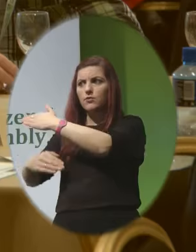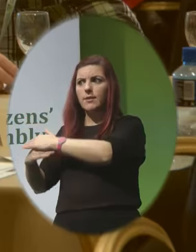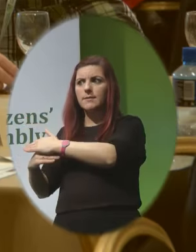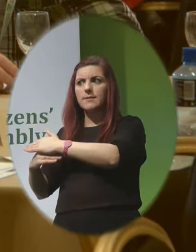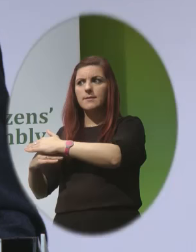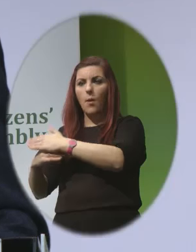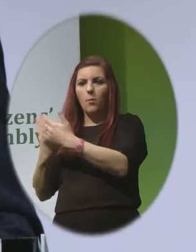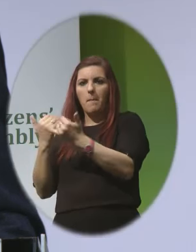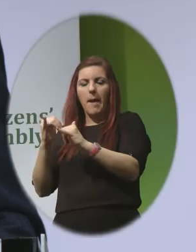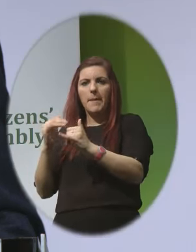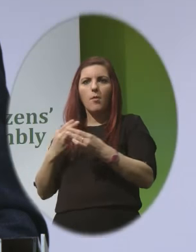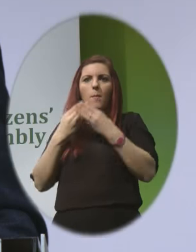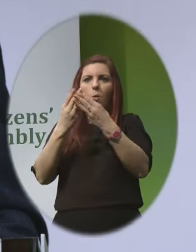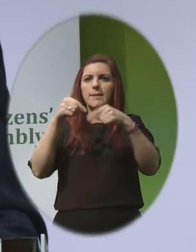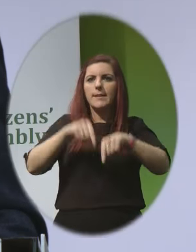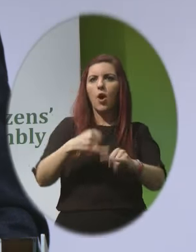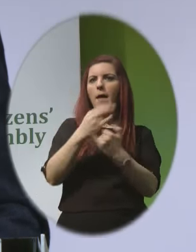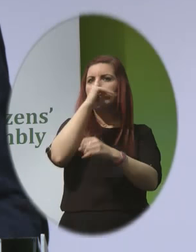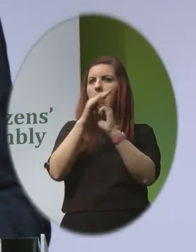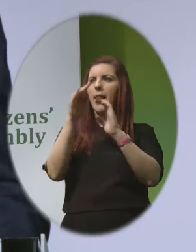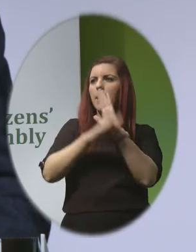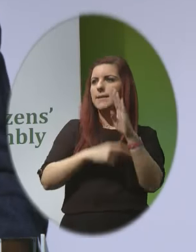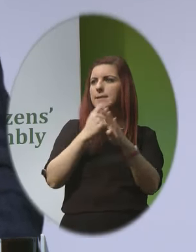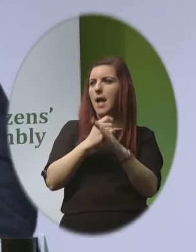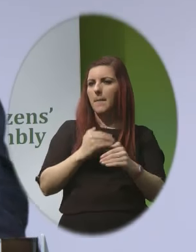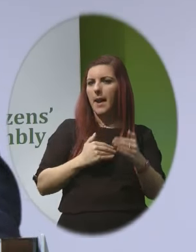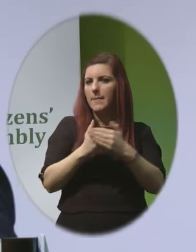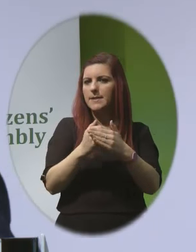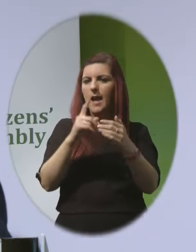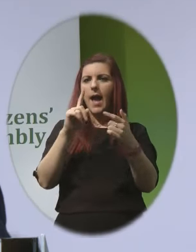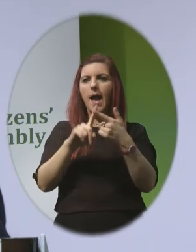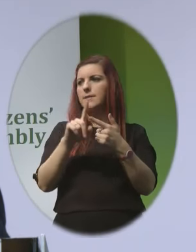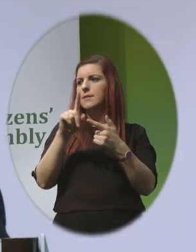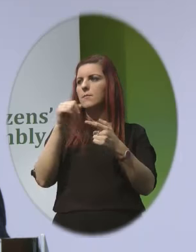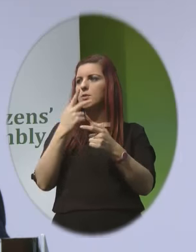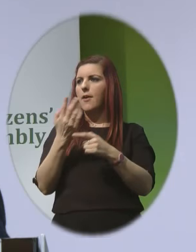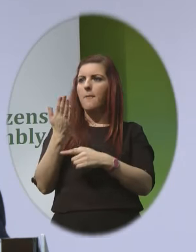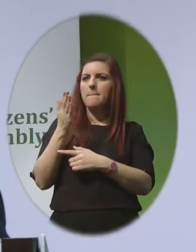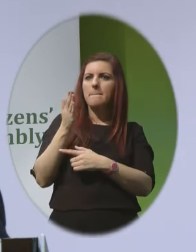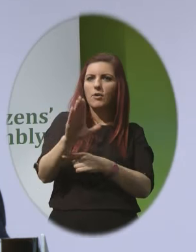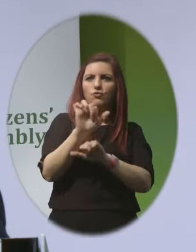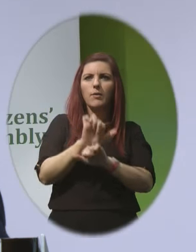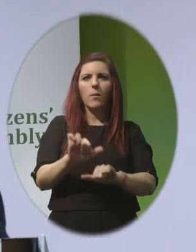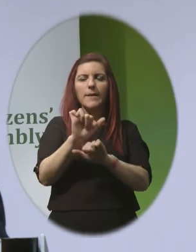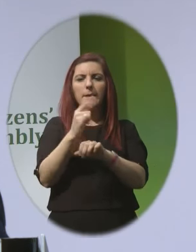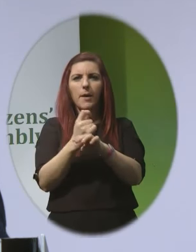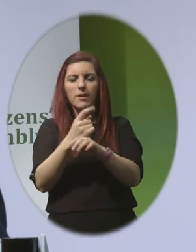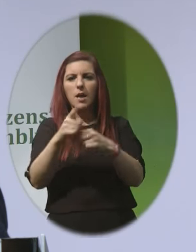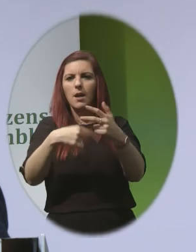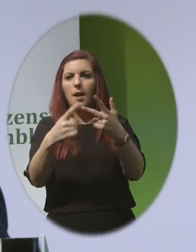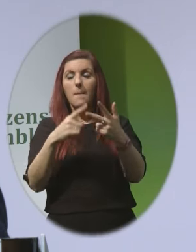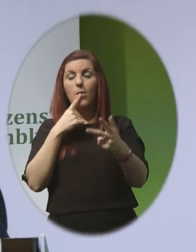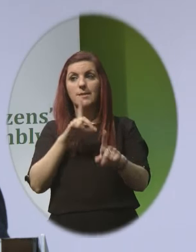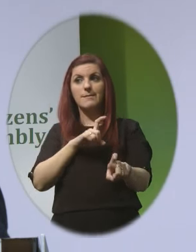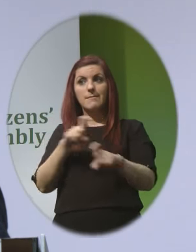model Such as a much lower time limit And until 2015 a mandatory waiting period And yet